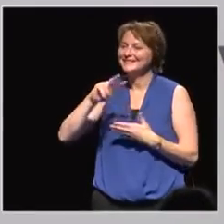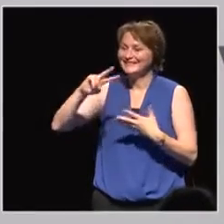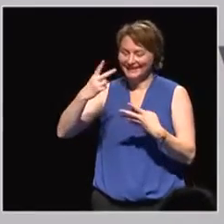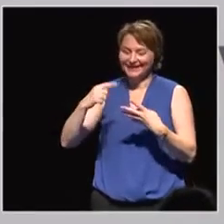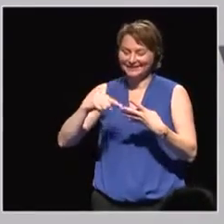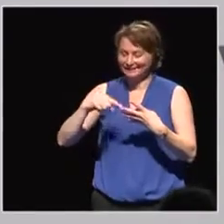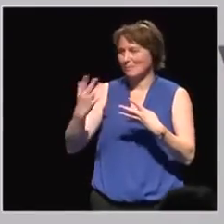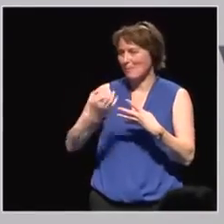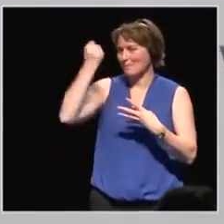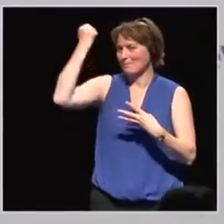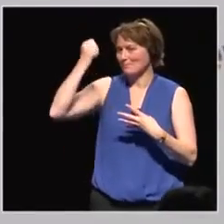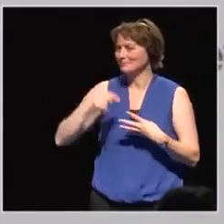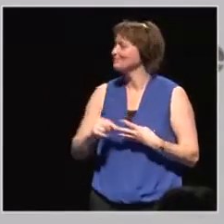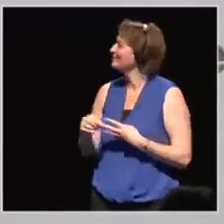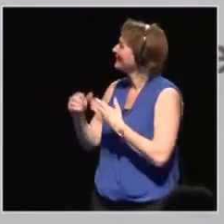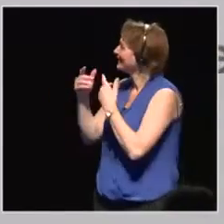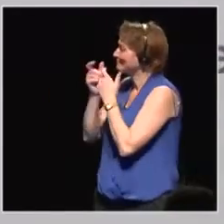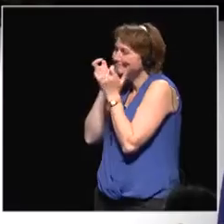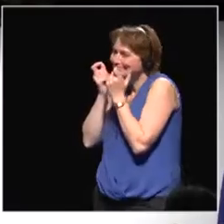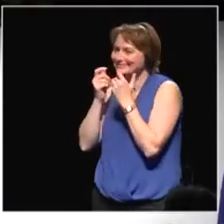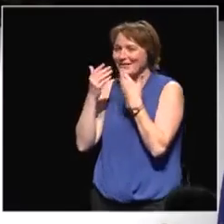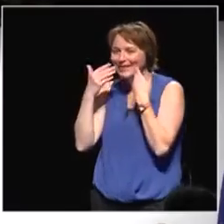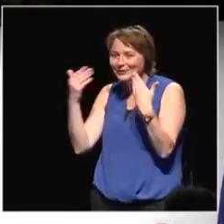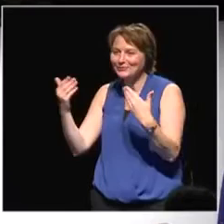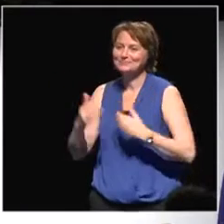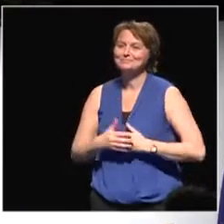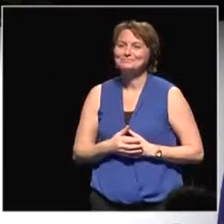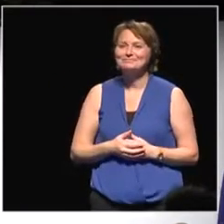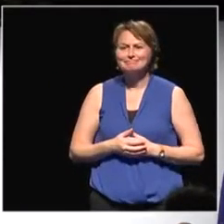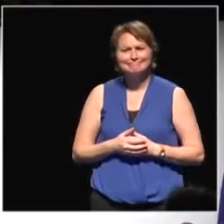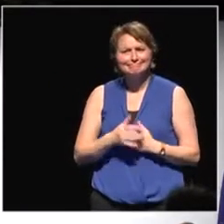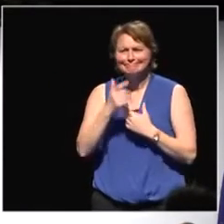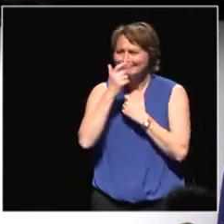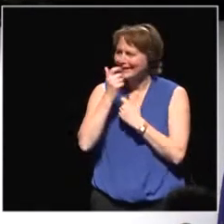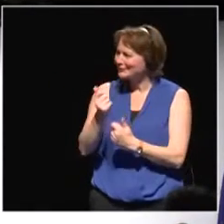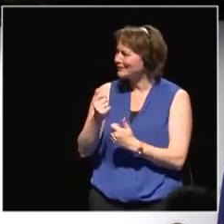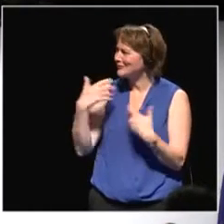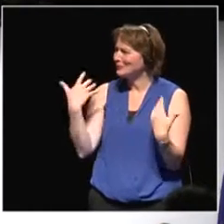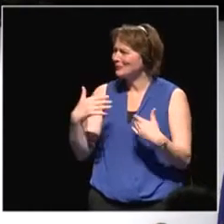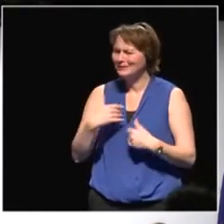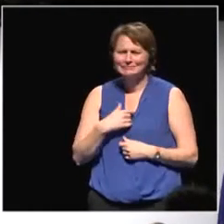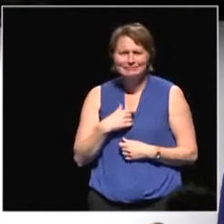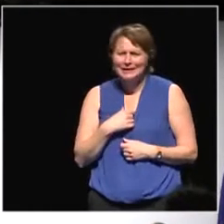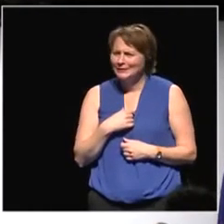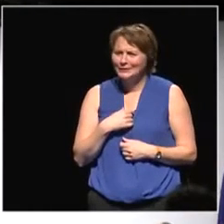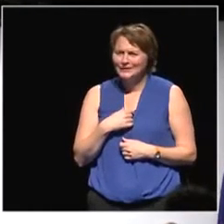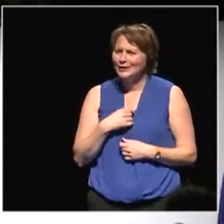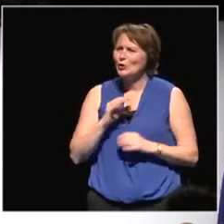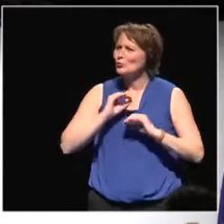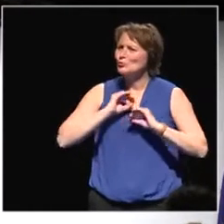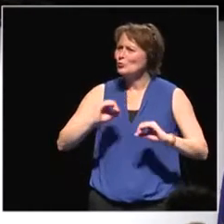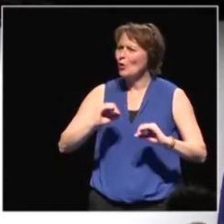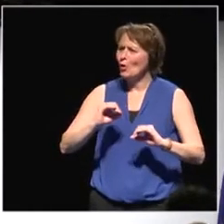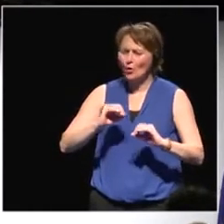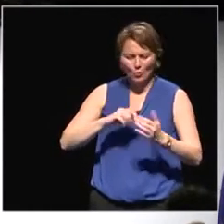winner. Thank you, Hélène. Very interesting indeed. I wonder why nobody from the non-app users